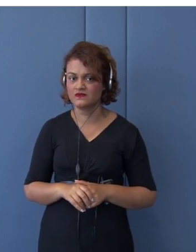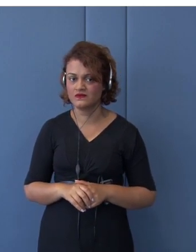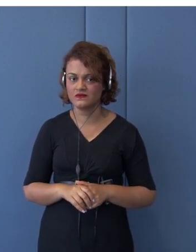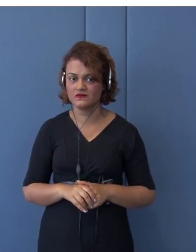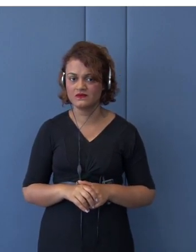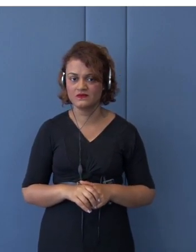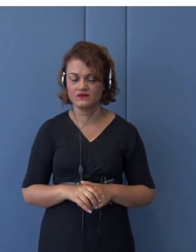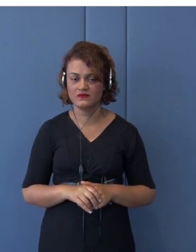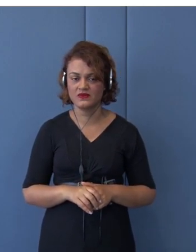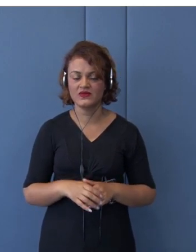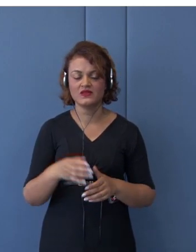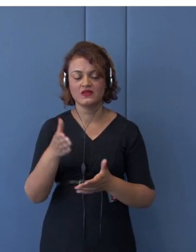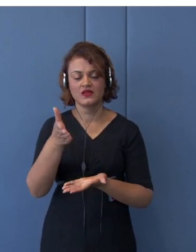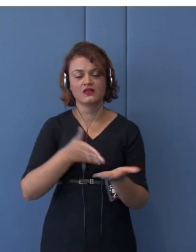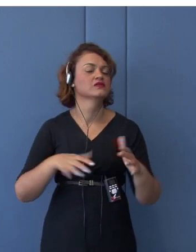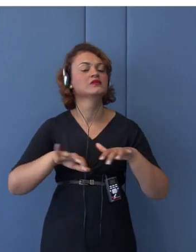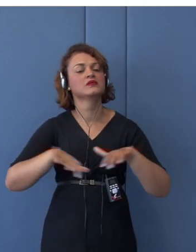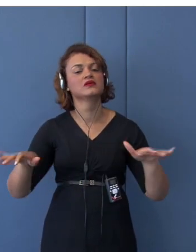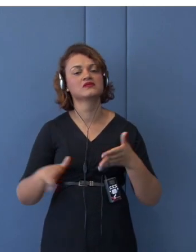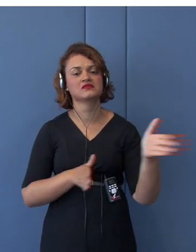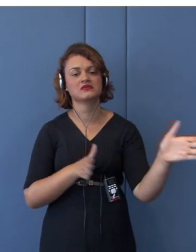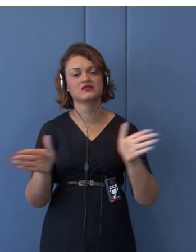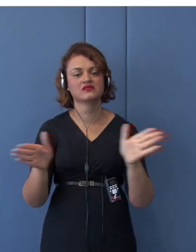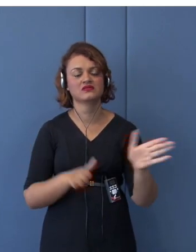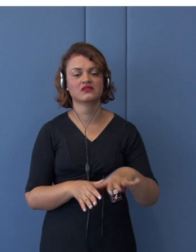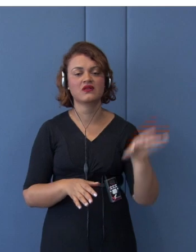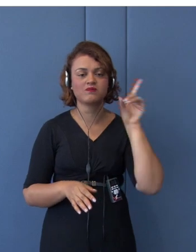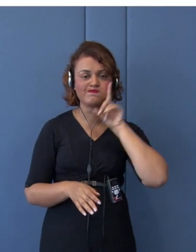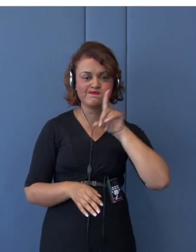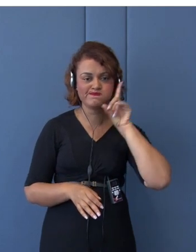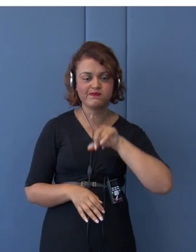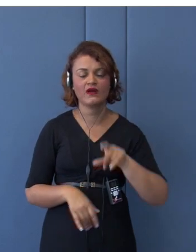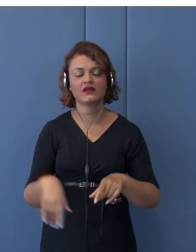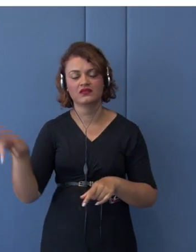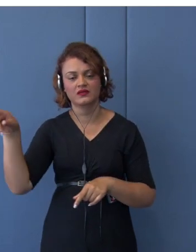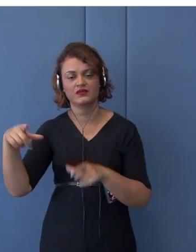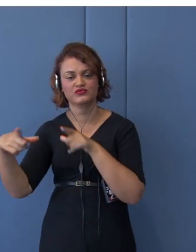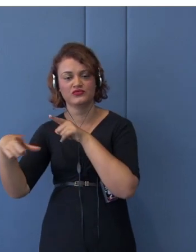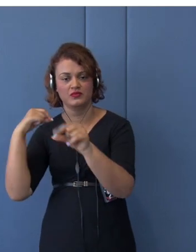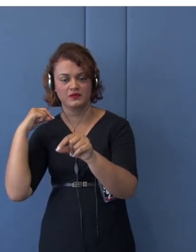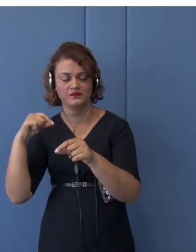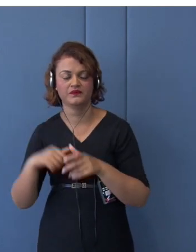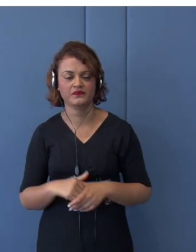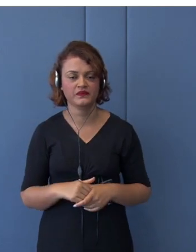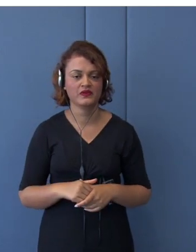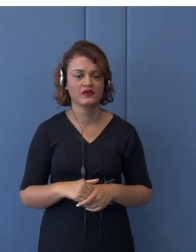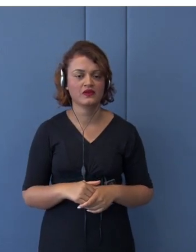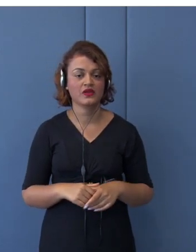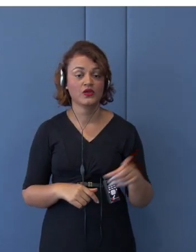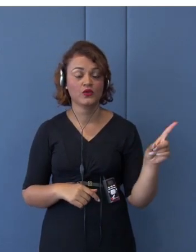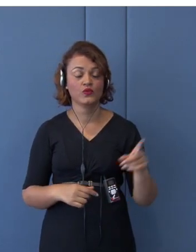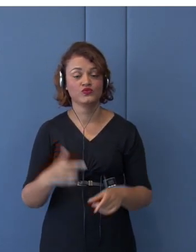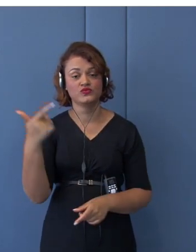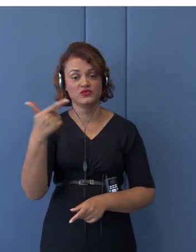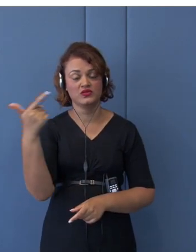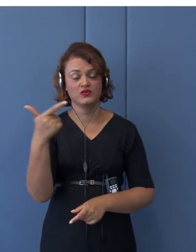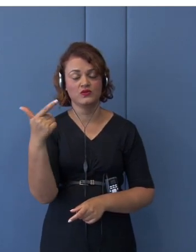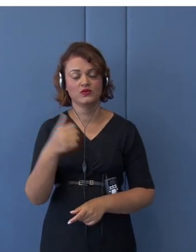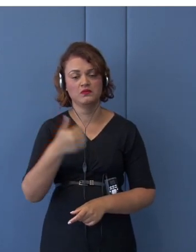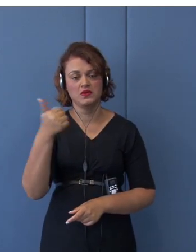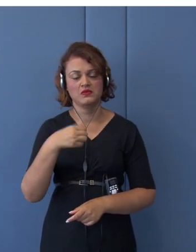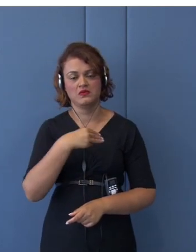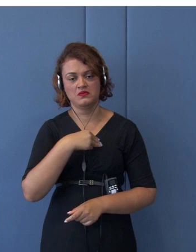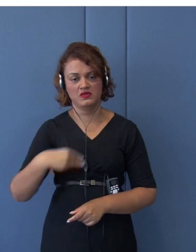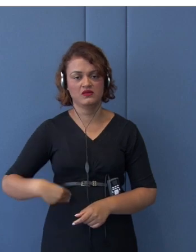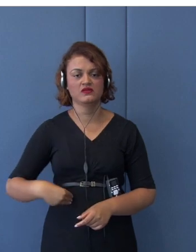with the United States. One is our Vice Prime Minister Aso and Vice President Pence. They had economic